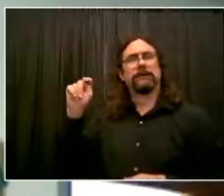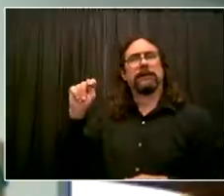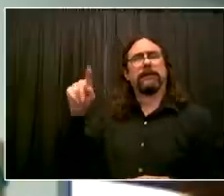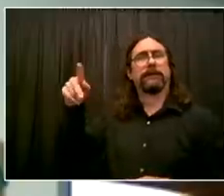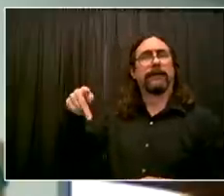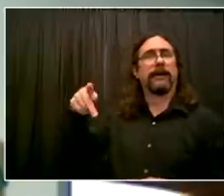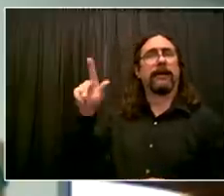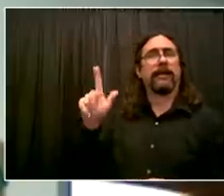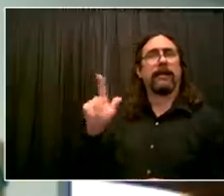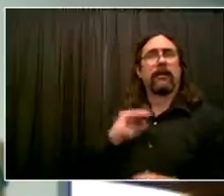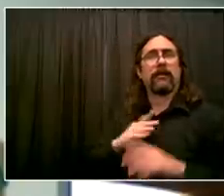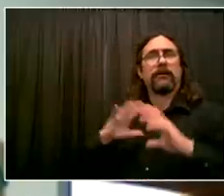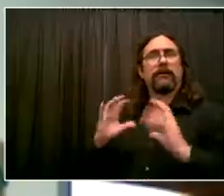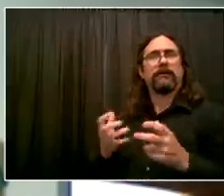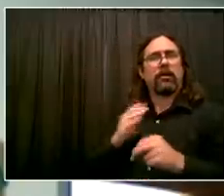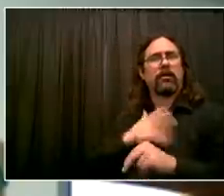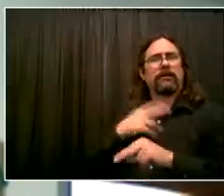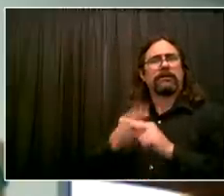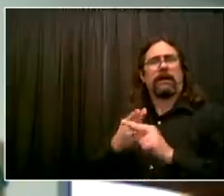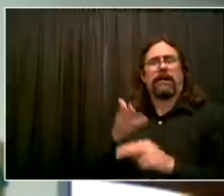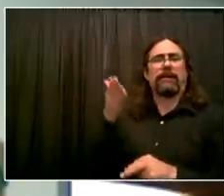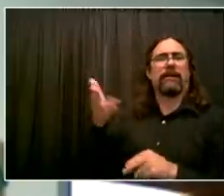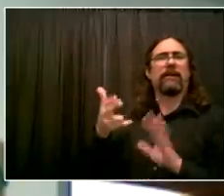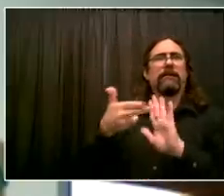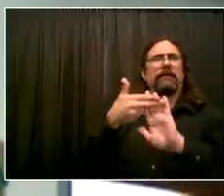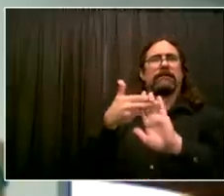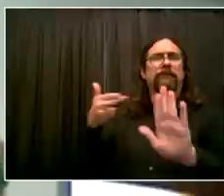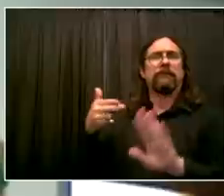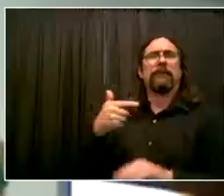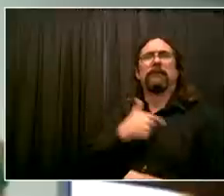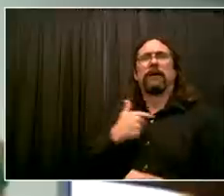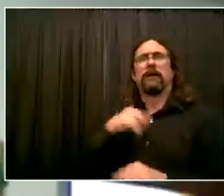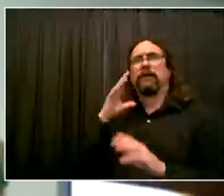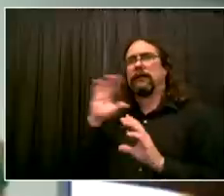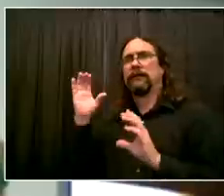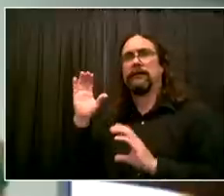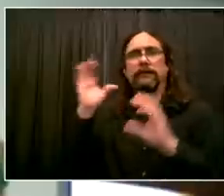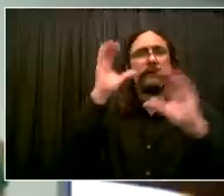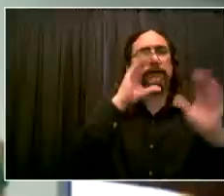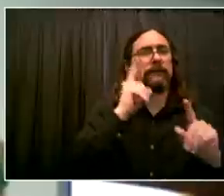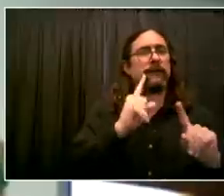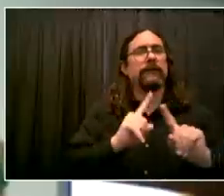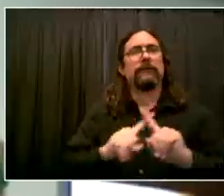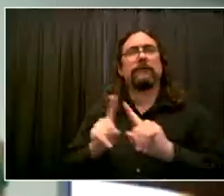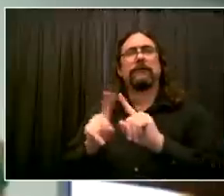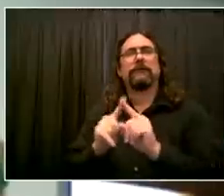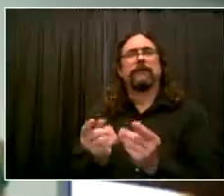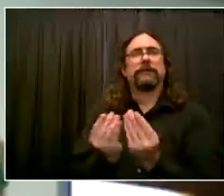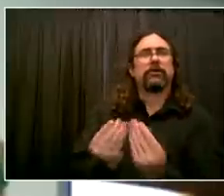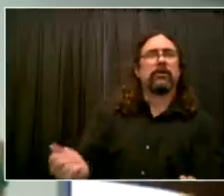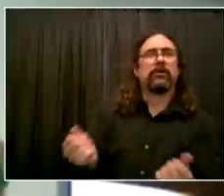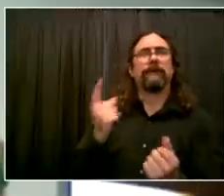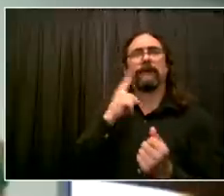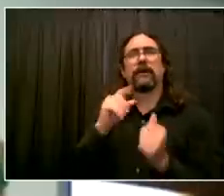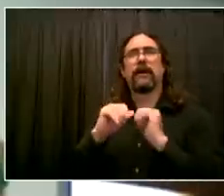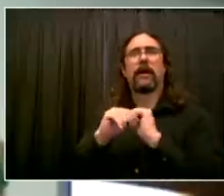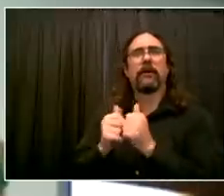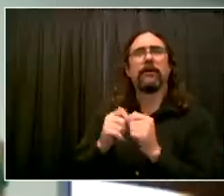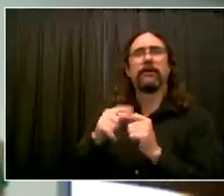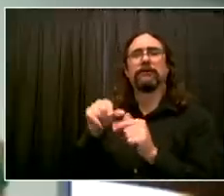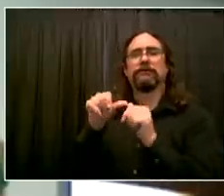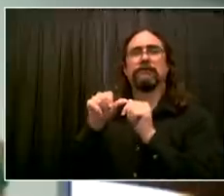And for those who might not understand what green infrastructure or converting asphalt to green areas will do,